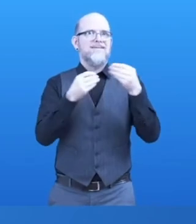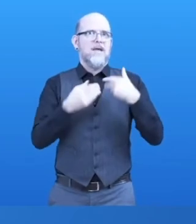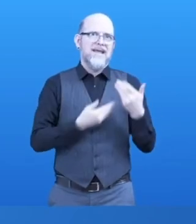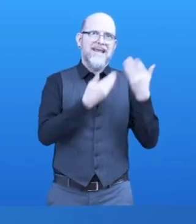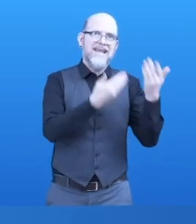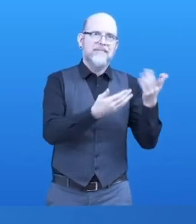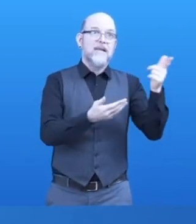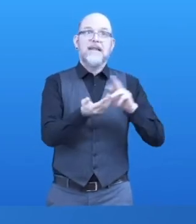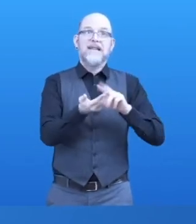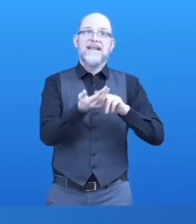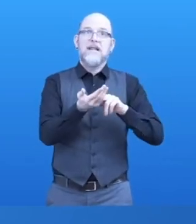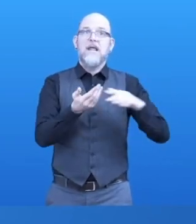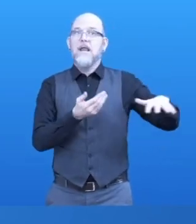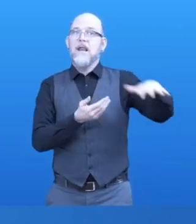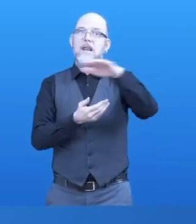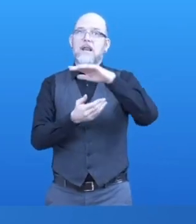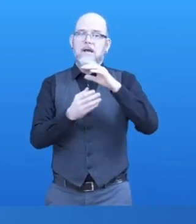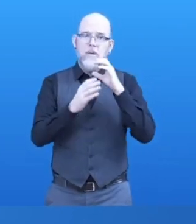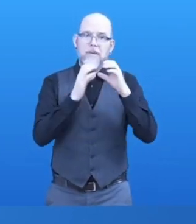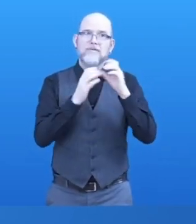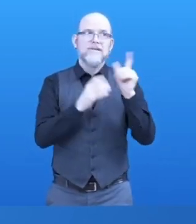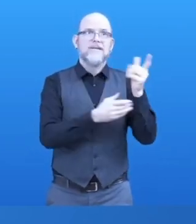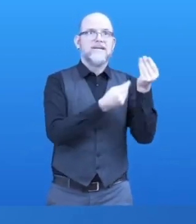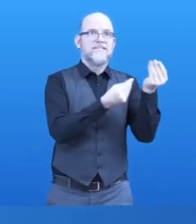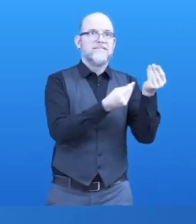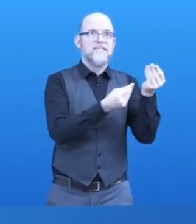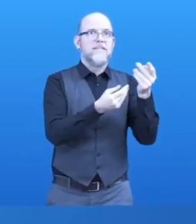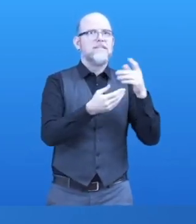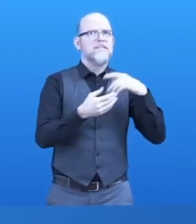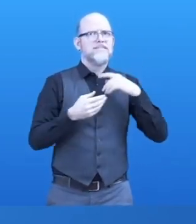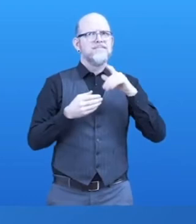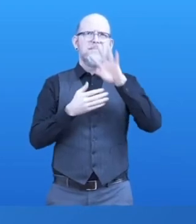open and sustainable access to a connected world.